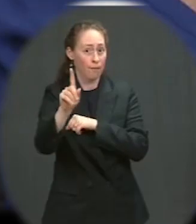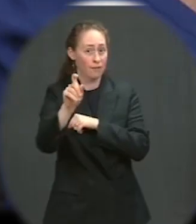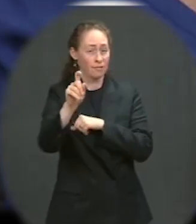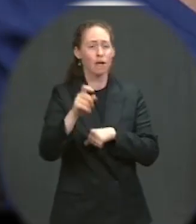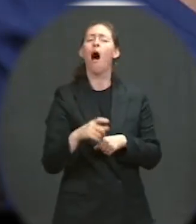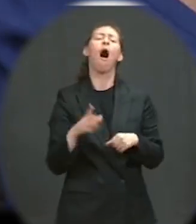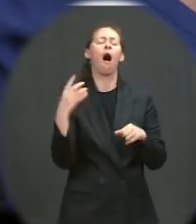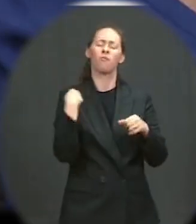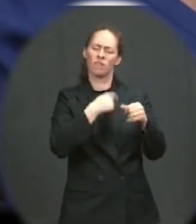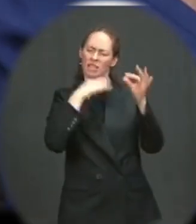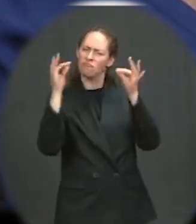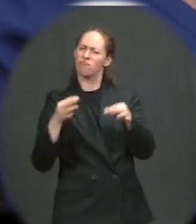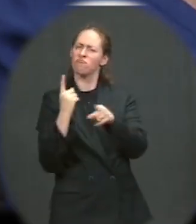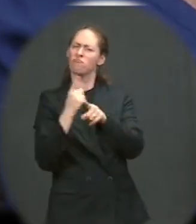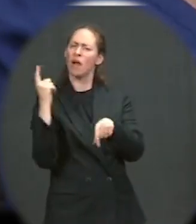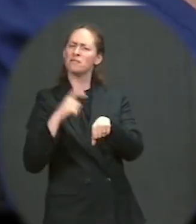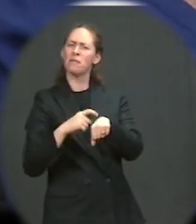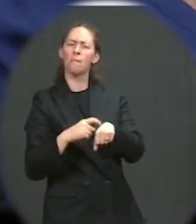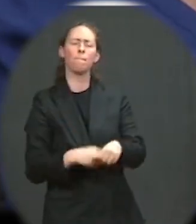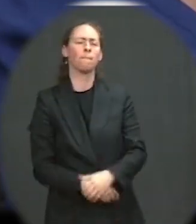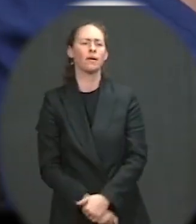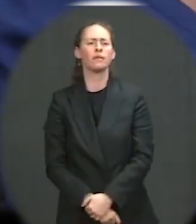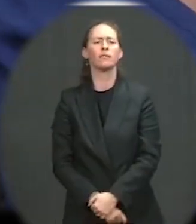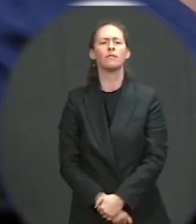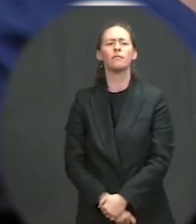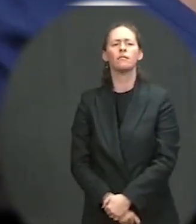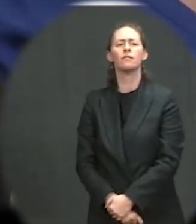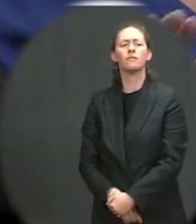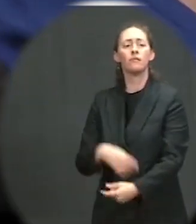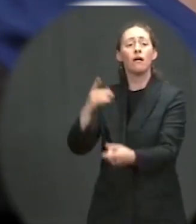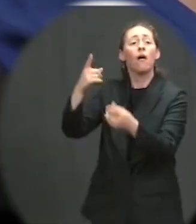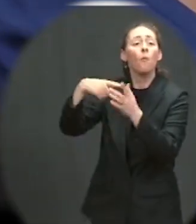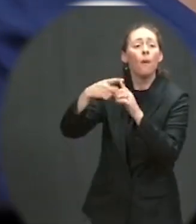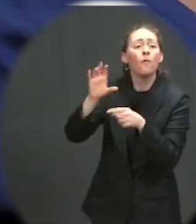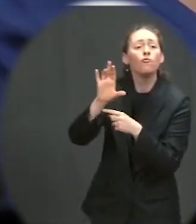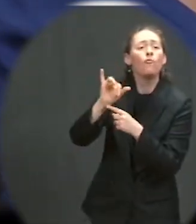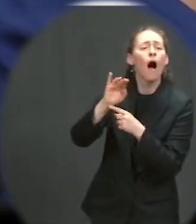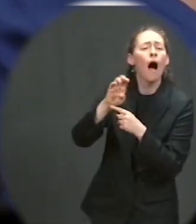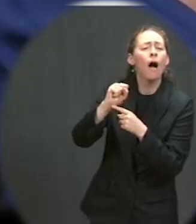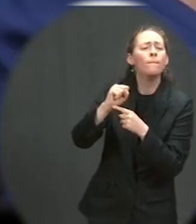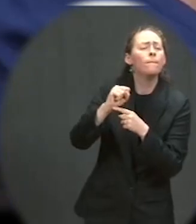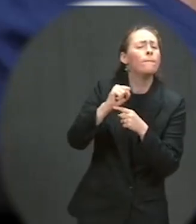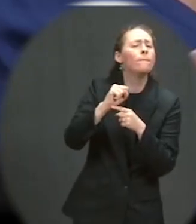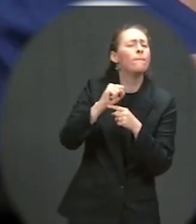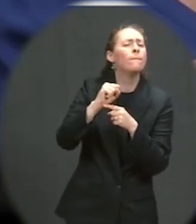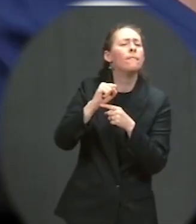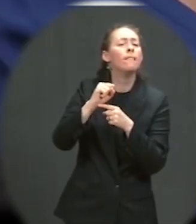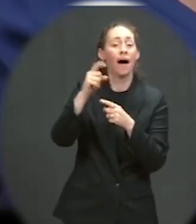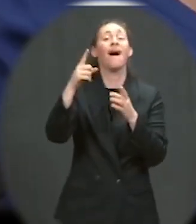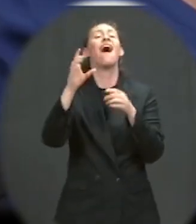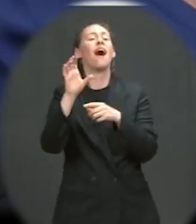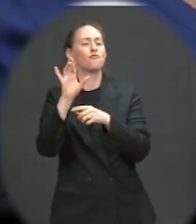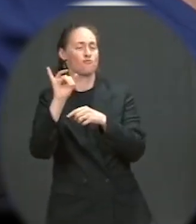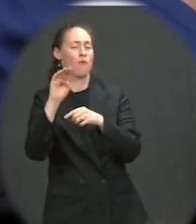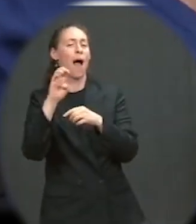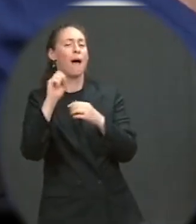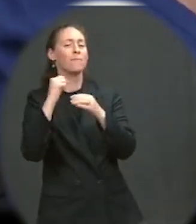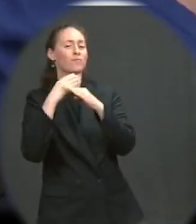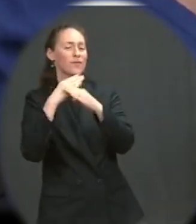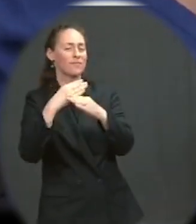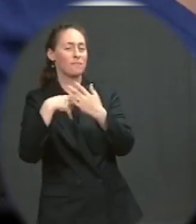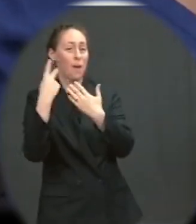You mentioned expanding the crime prevention rollout. The yes. But there is a lot of crime in big cities.